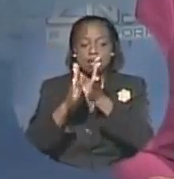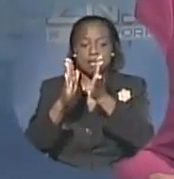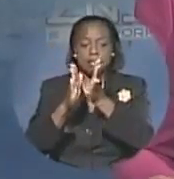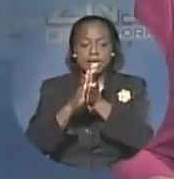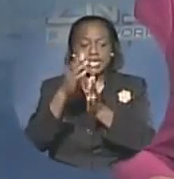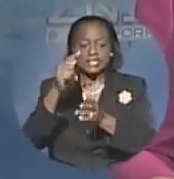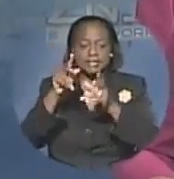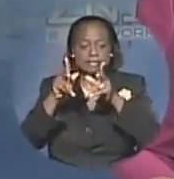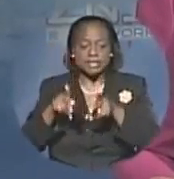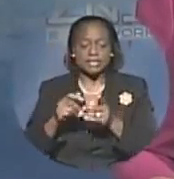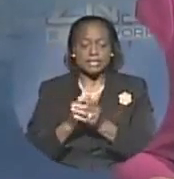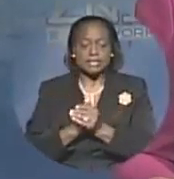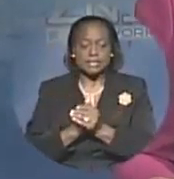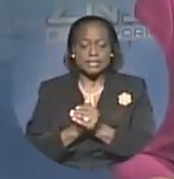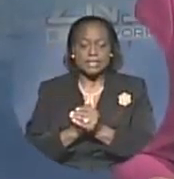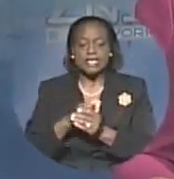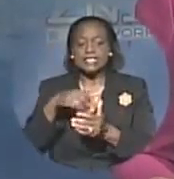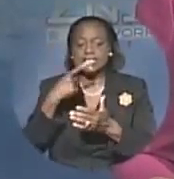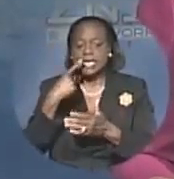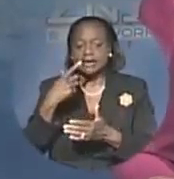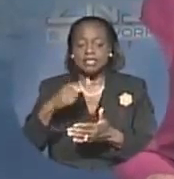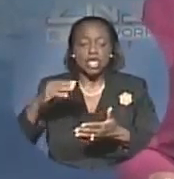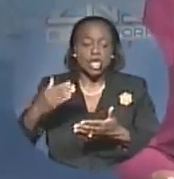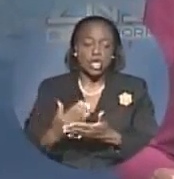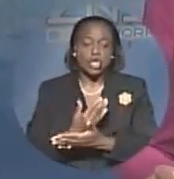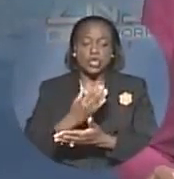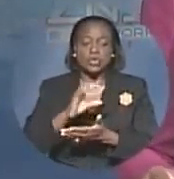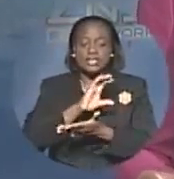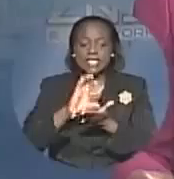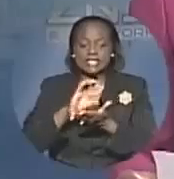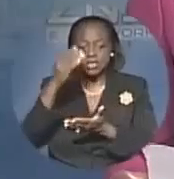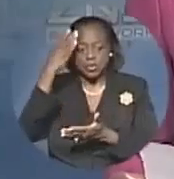downtown. He said the new center will be multi-purposed.